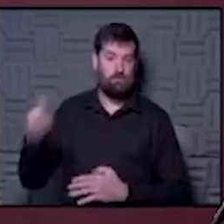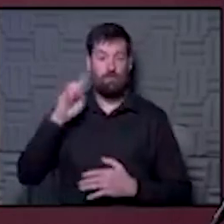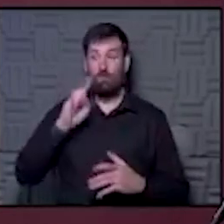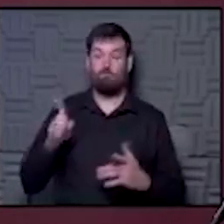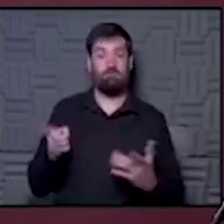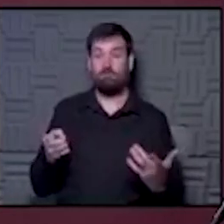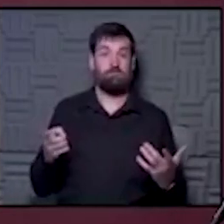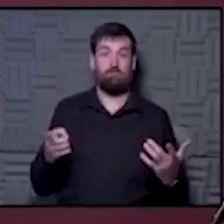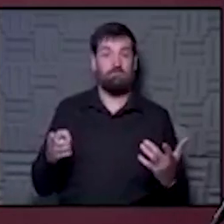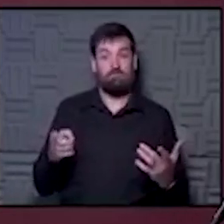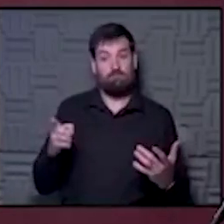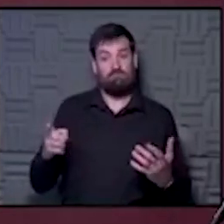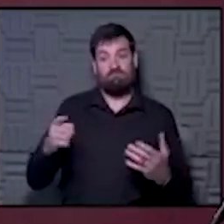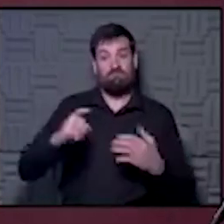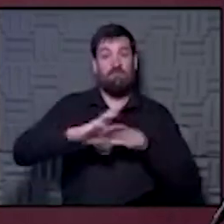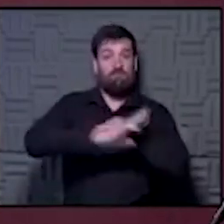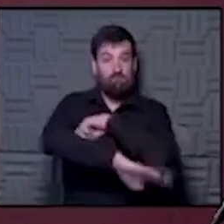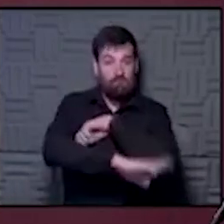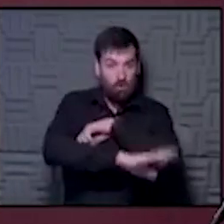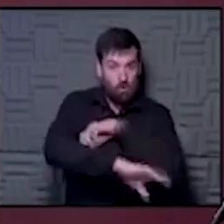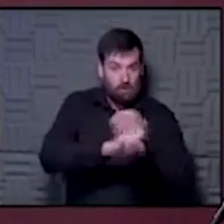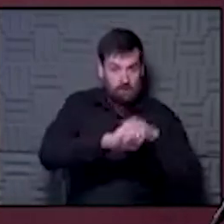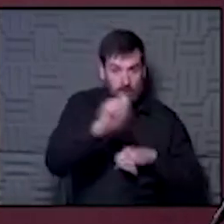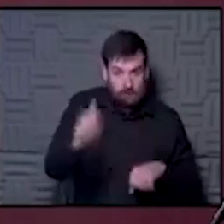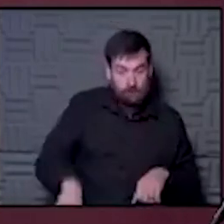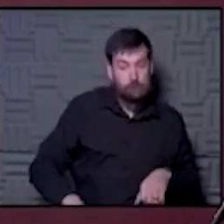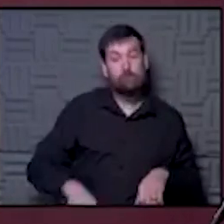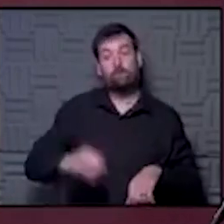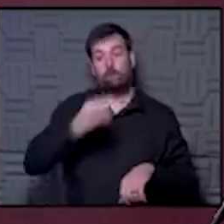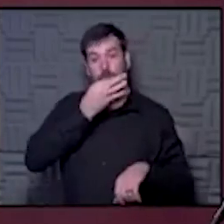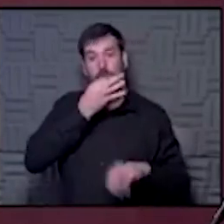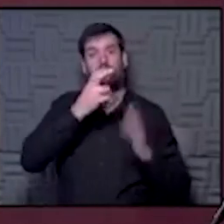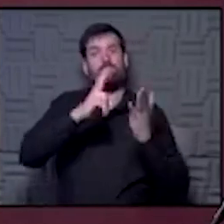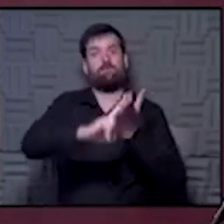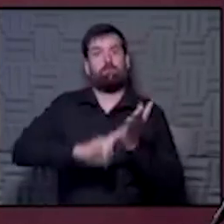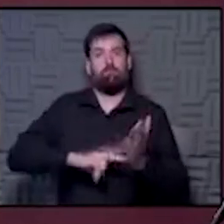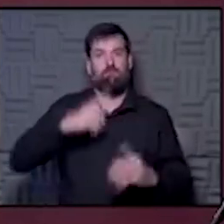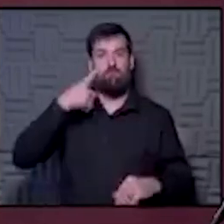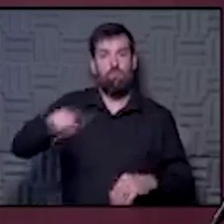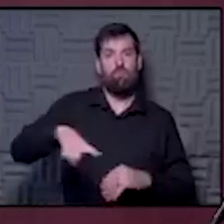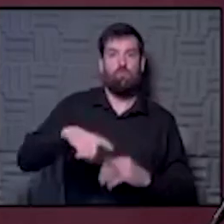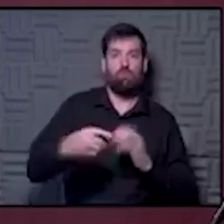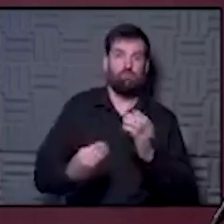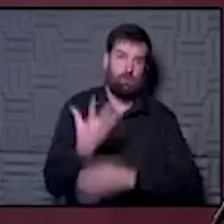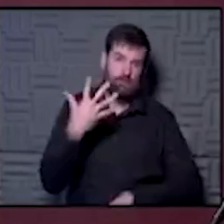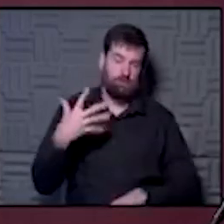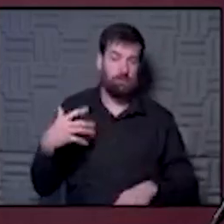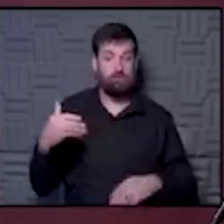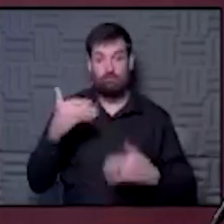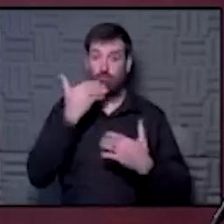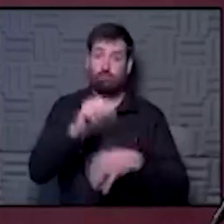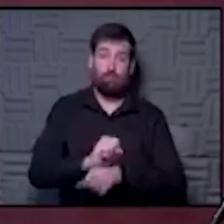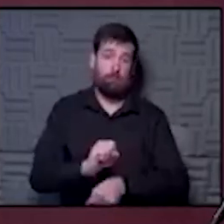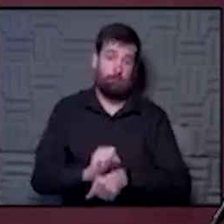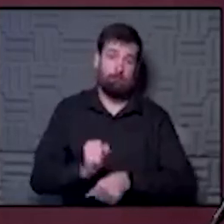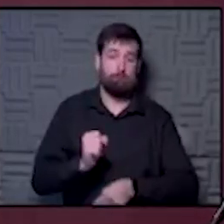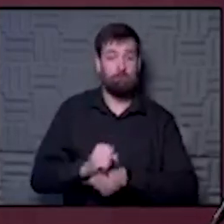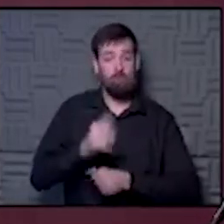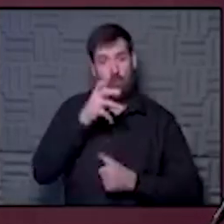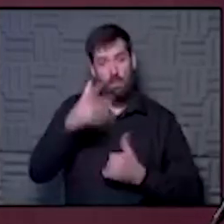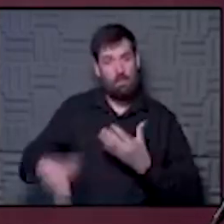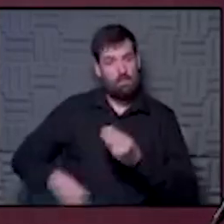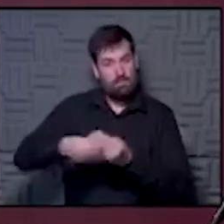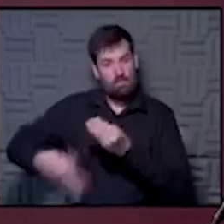I mean, they're into their fall semester, and they're getting ready for spring enrollment. So I think they've done a good job, and they're going to take on some